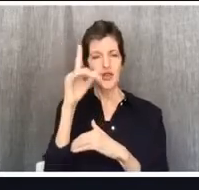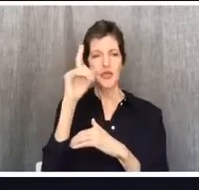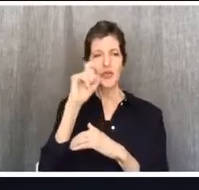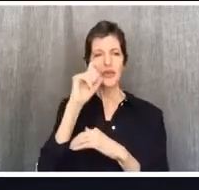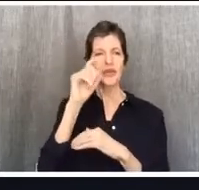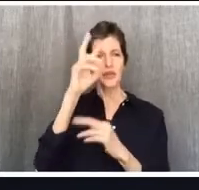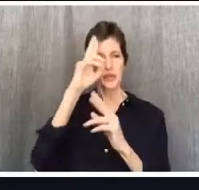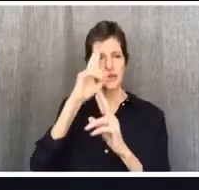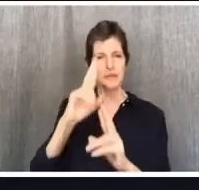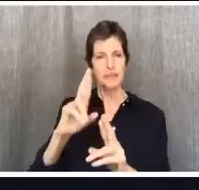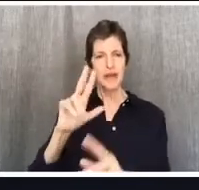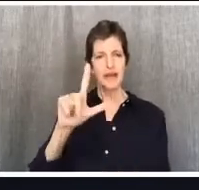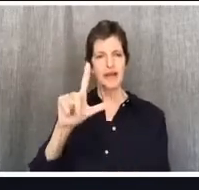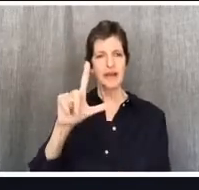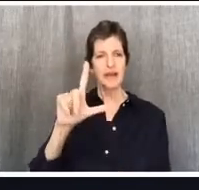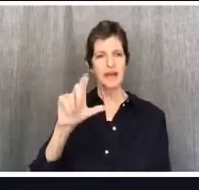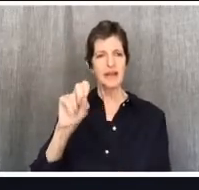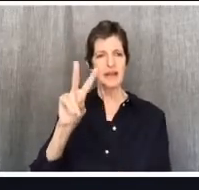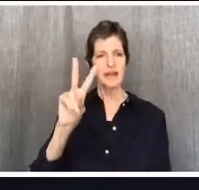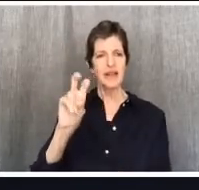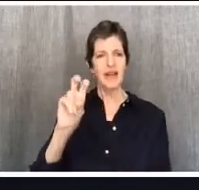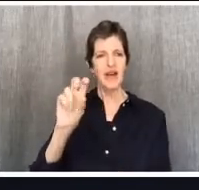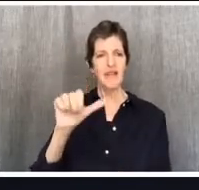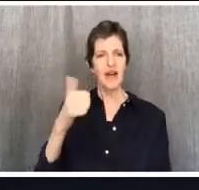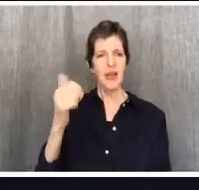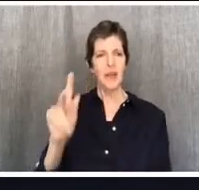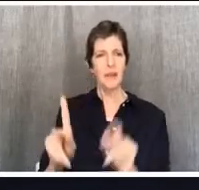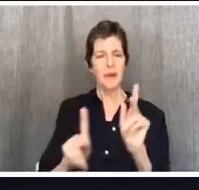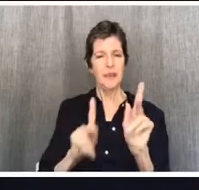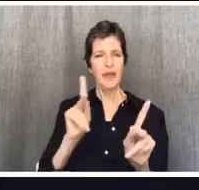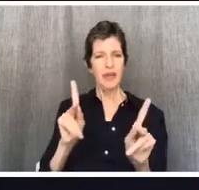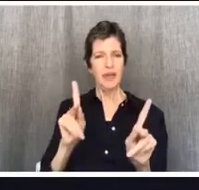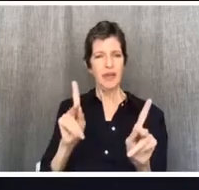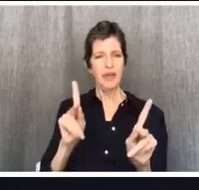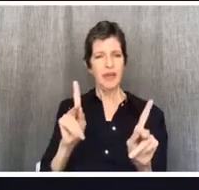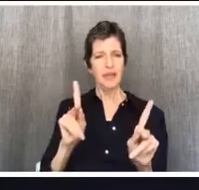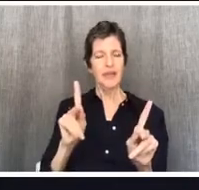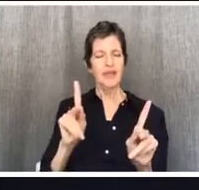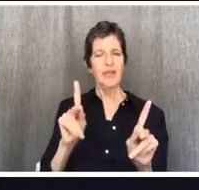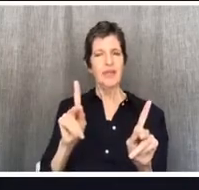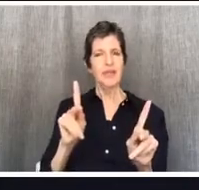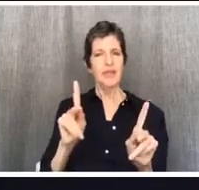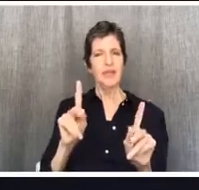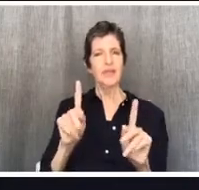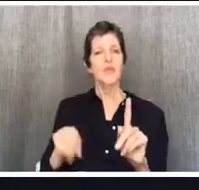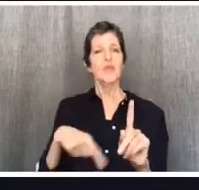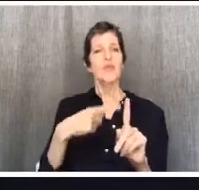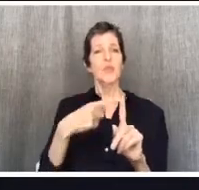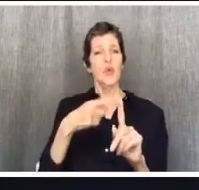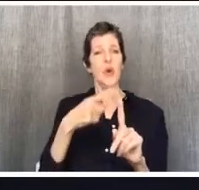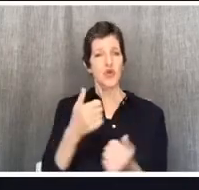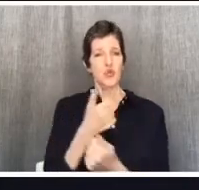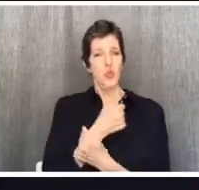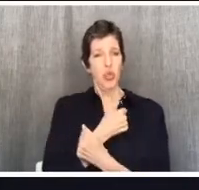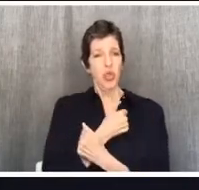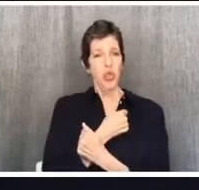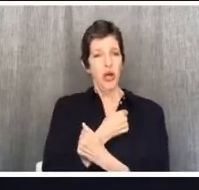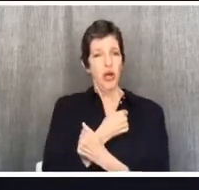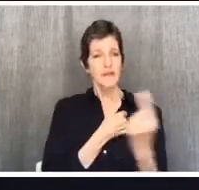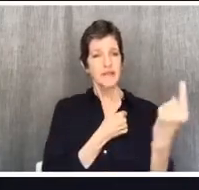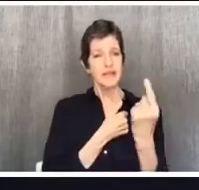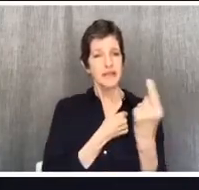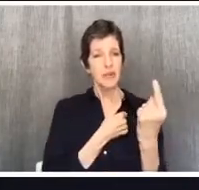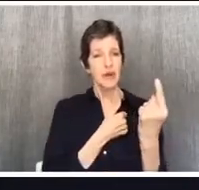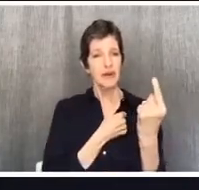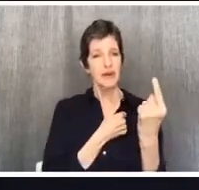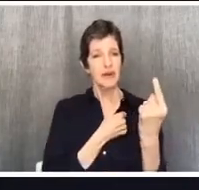is constrained by Christian love. And he communicates this by putting next to each other two different scenarios,